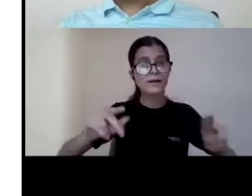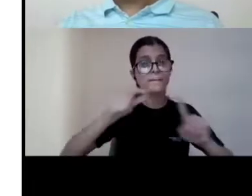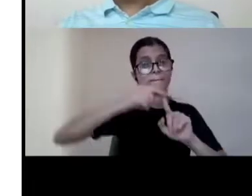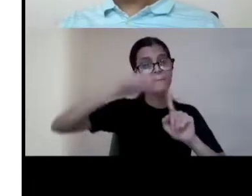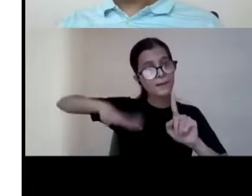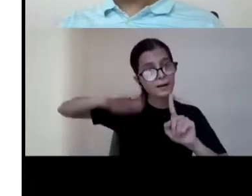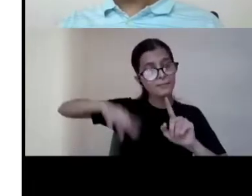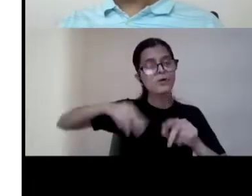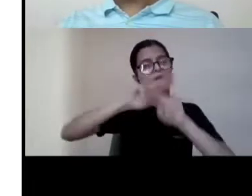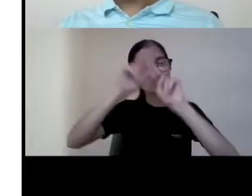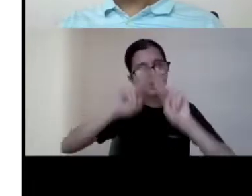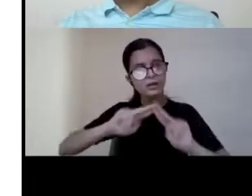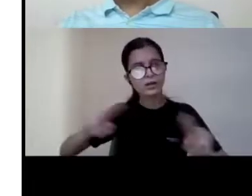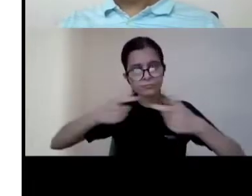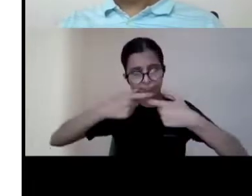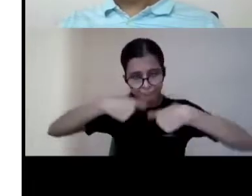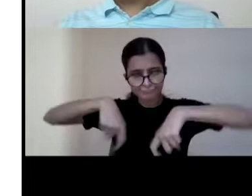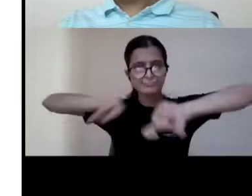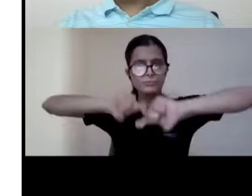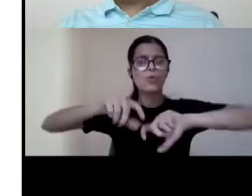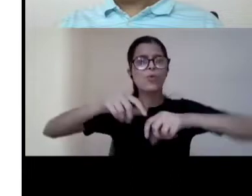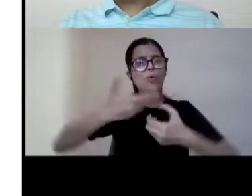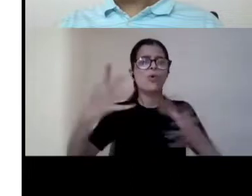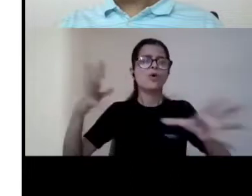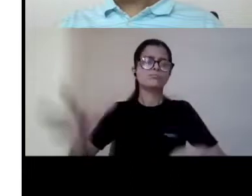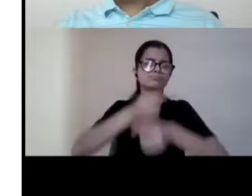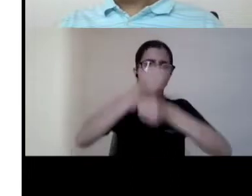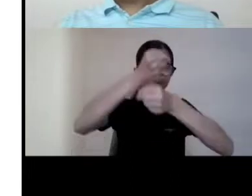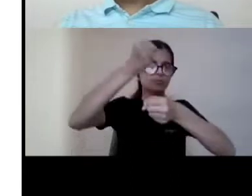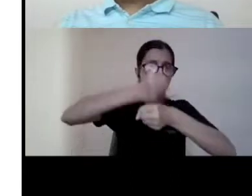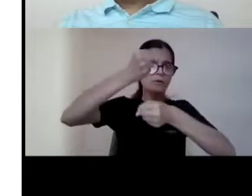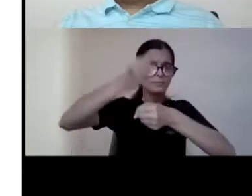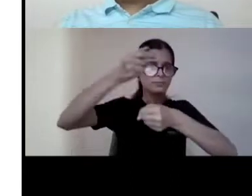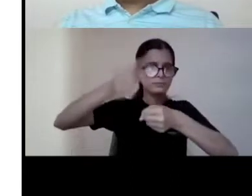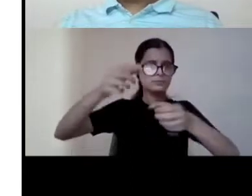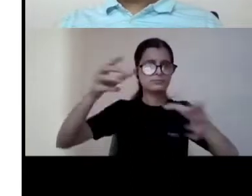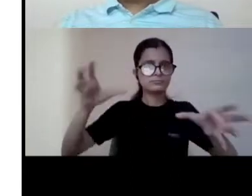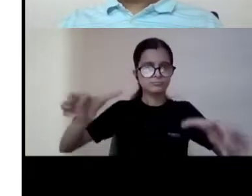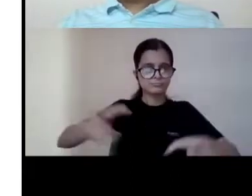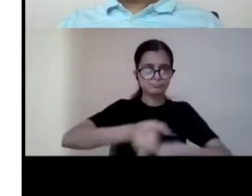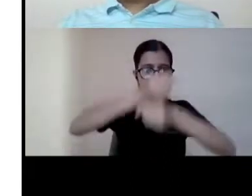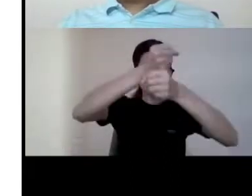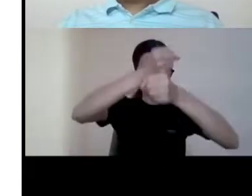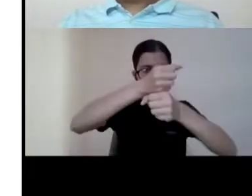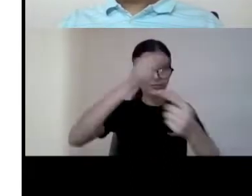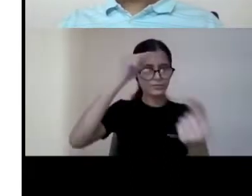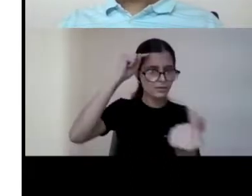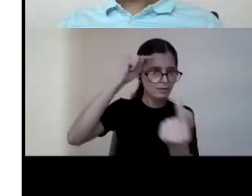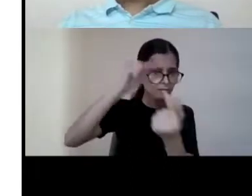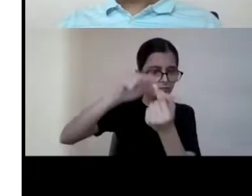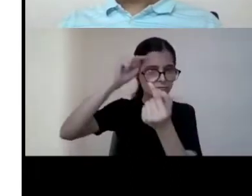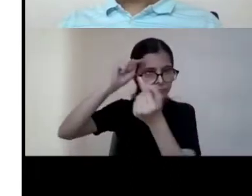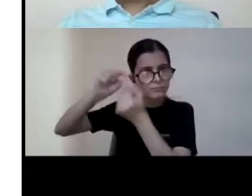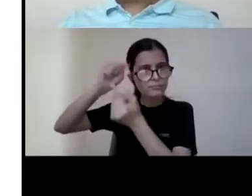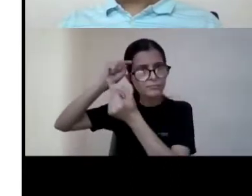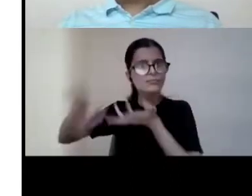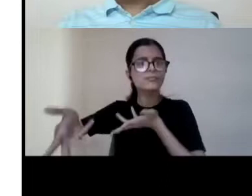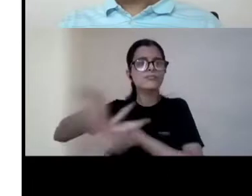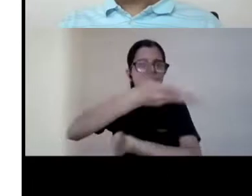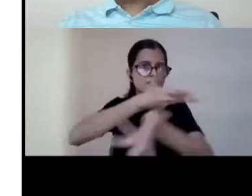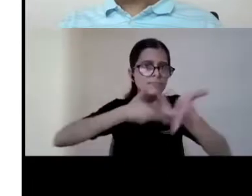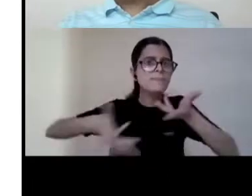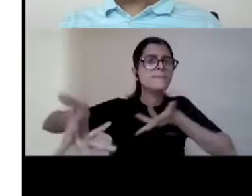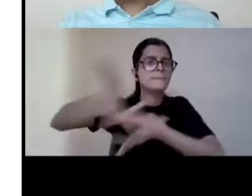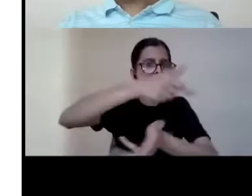community internet the whole governments come together and agree on of a